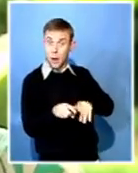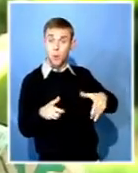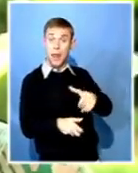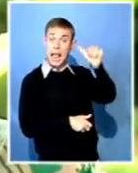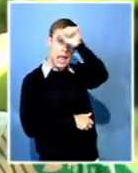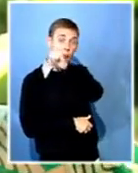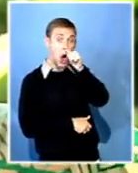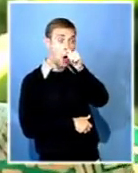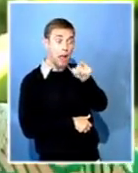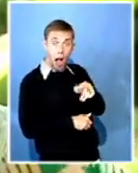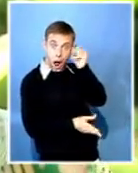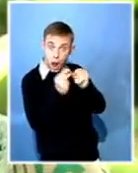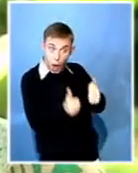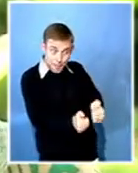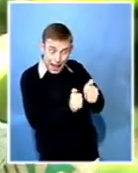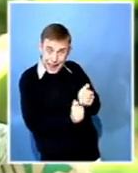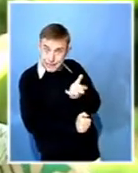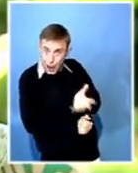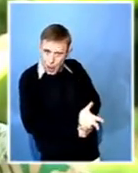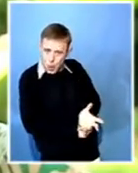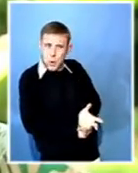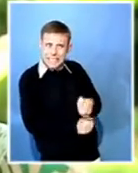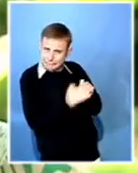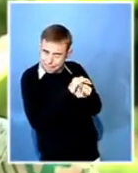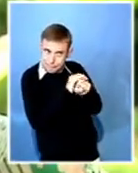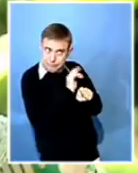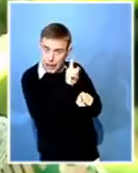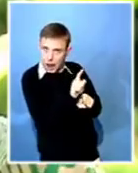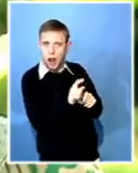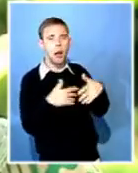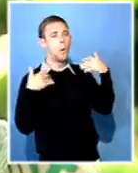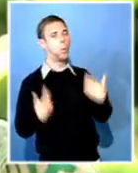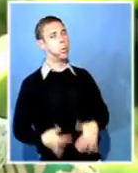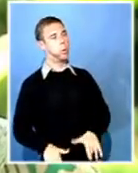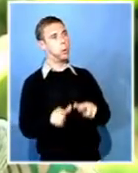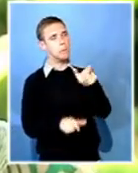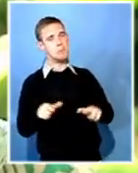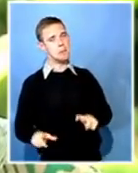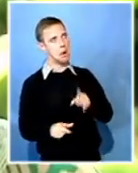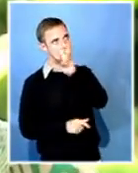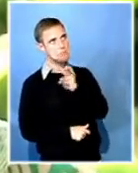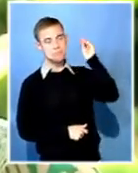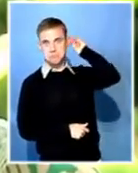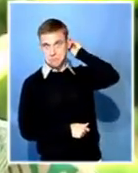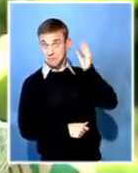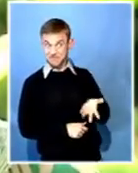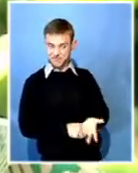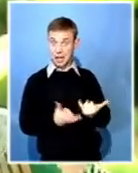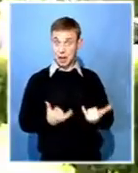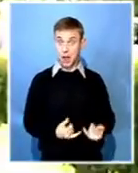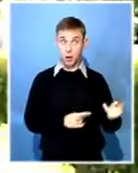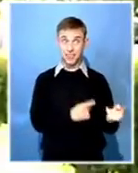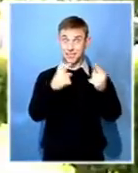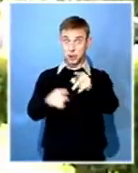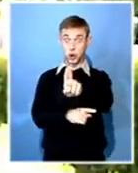own pocket, not UN money, money out of his pocket to sort of try to improve our conditions at the